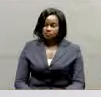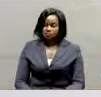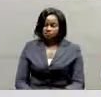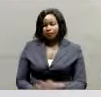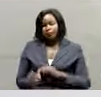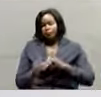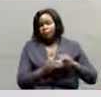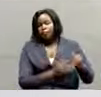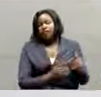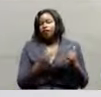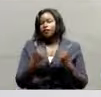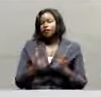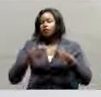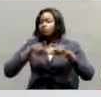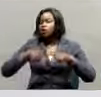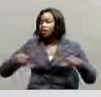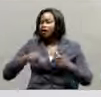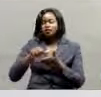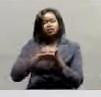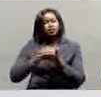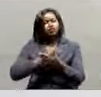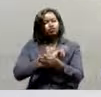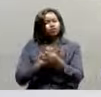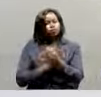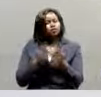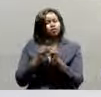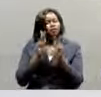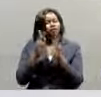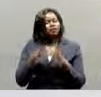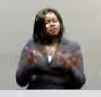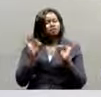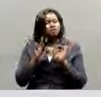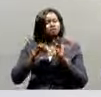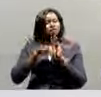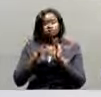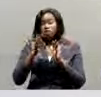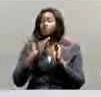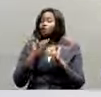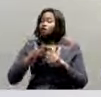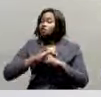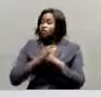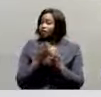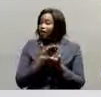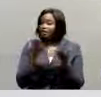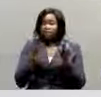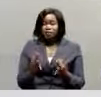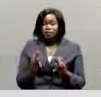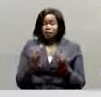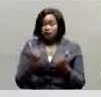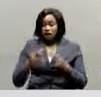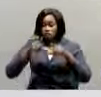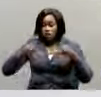In most stories, land is a natural resource, one of the most important factors of production in the world of economics. Its allocation,